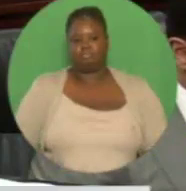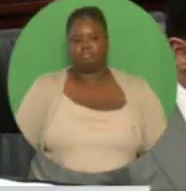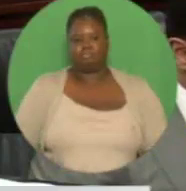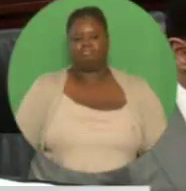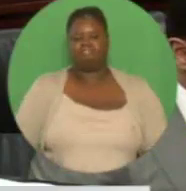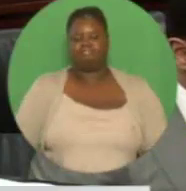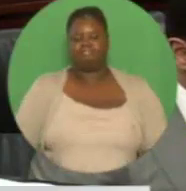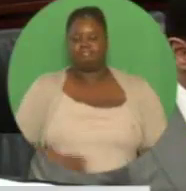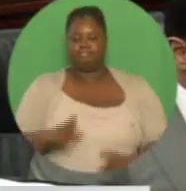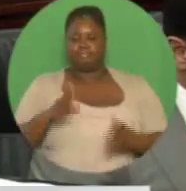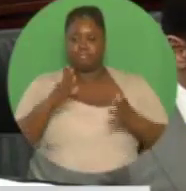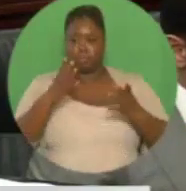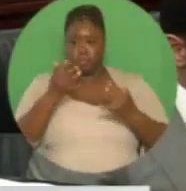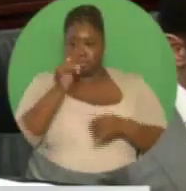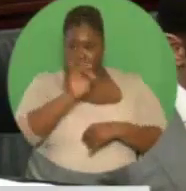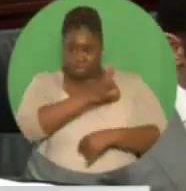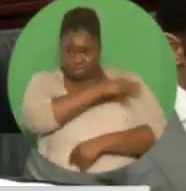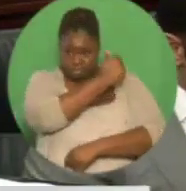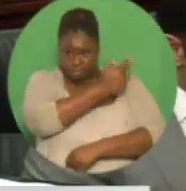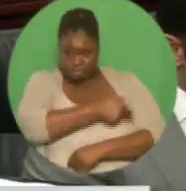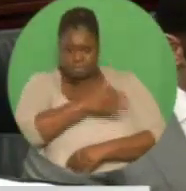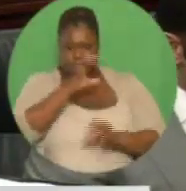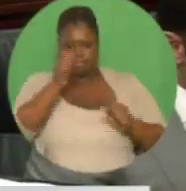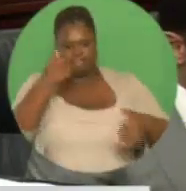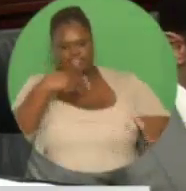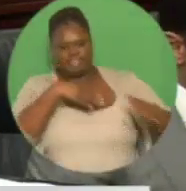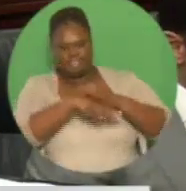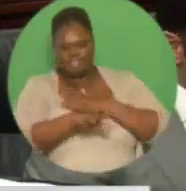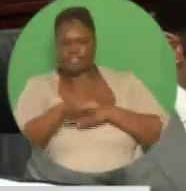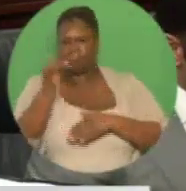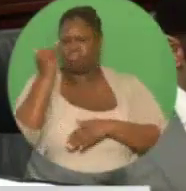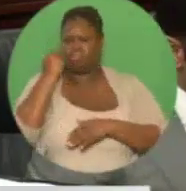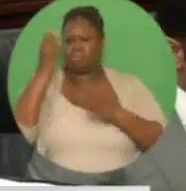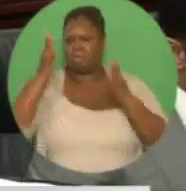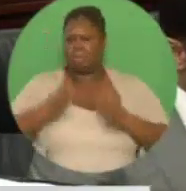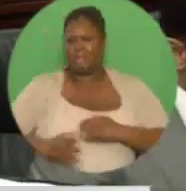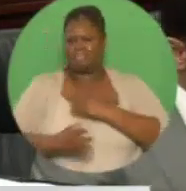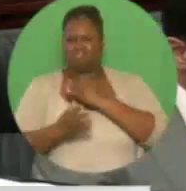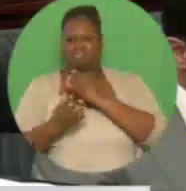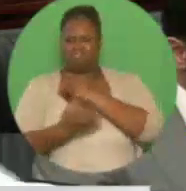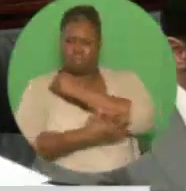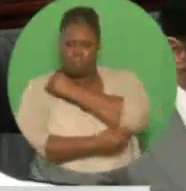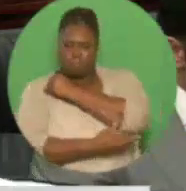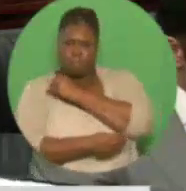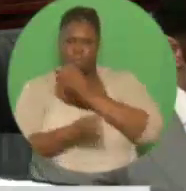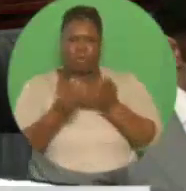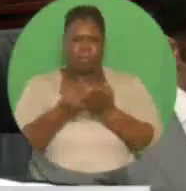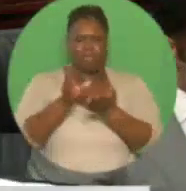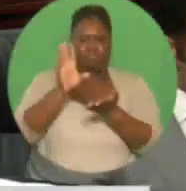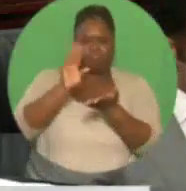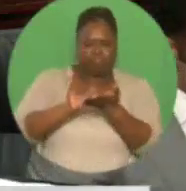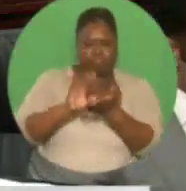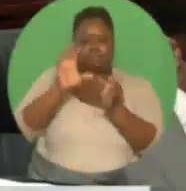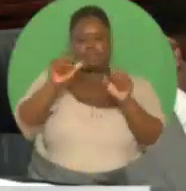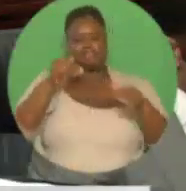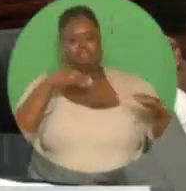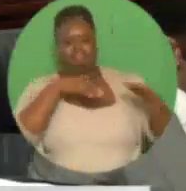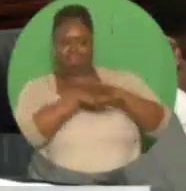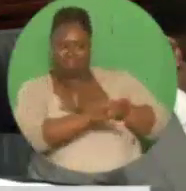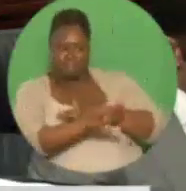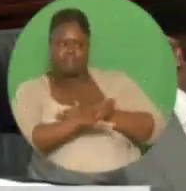The University of West Indies will now have access to another teaching and training hospital catering for an additional 300